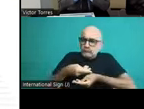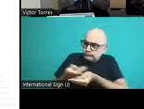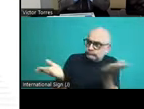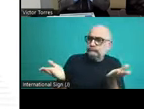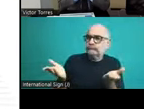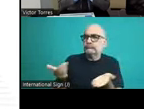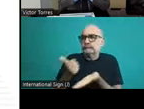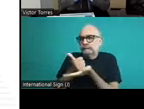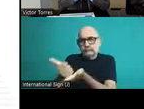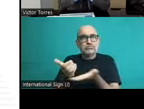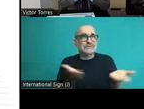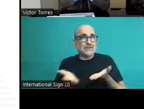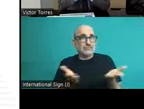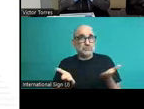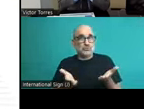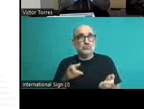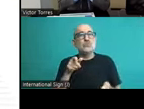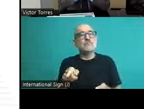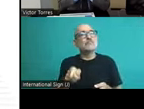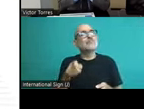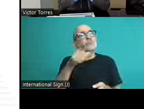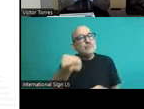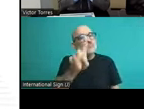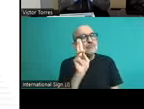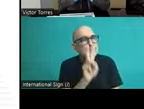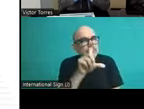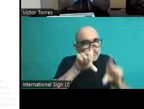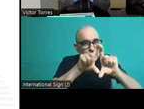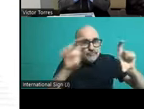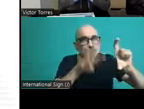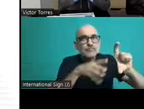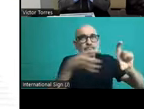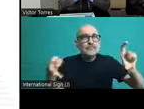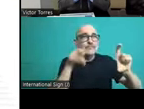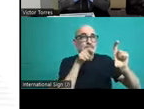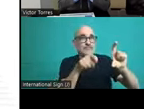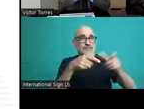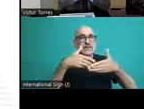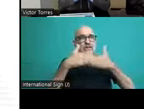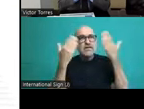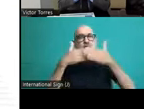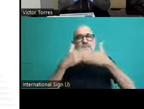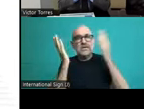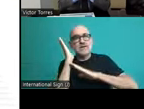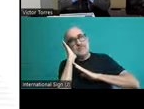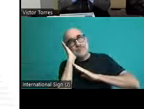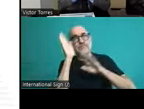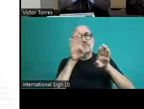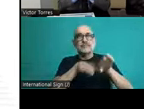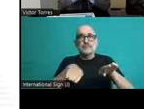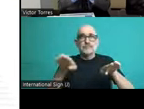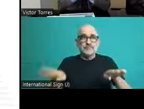for example, in these hospital beds, in